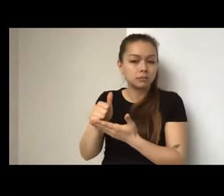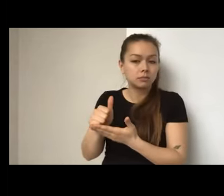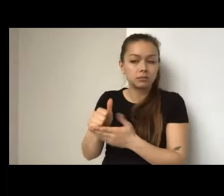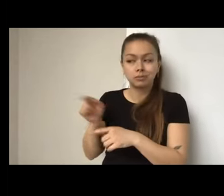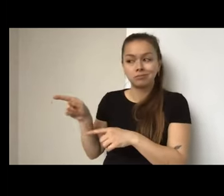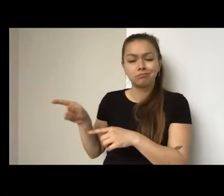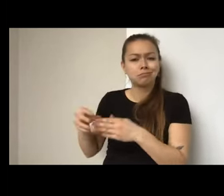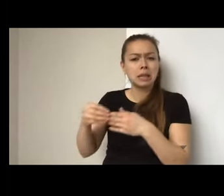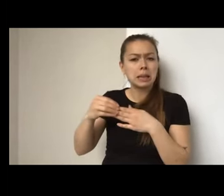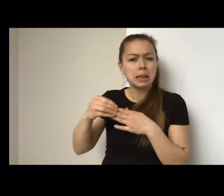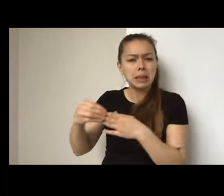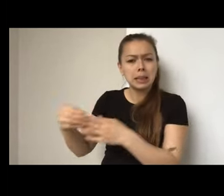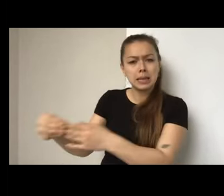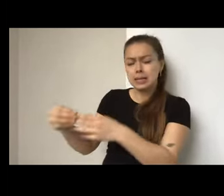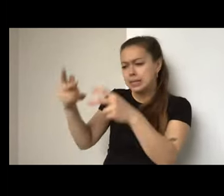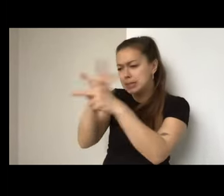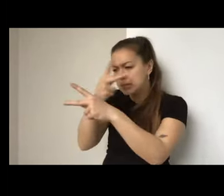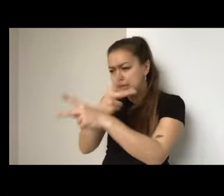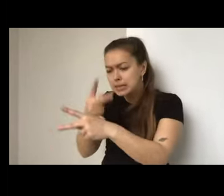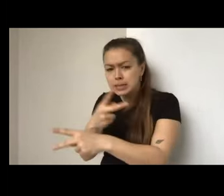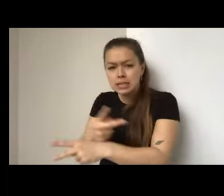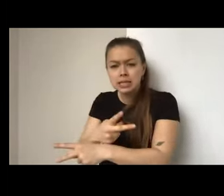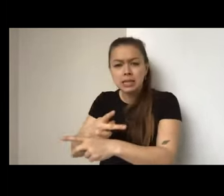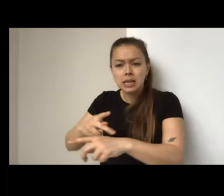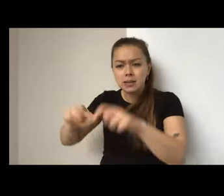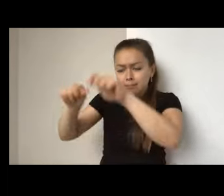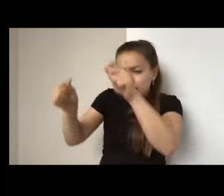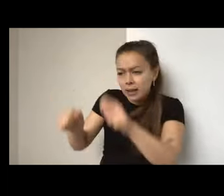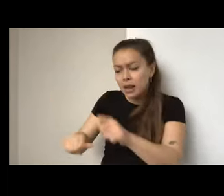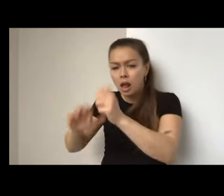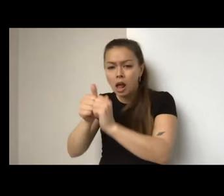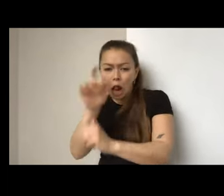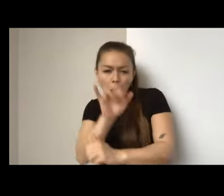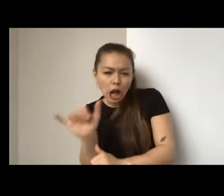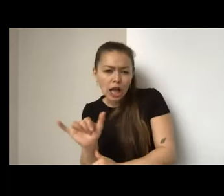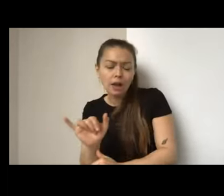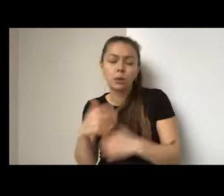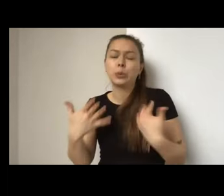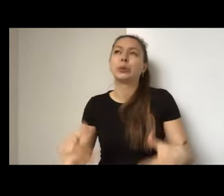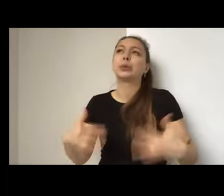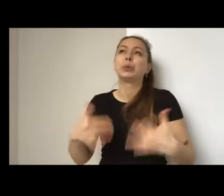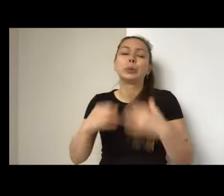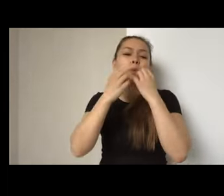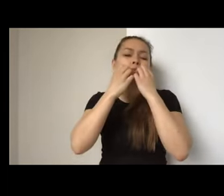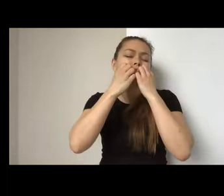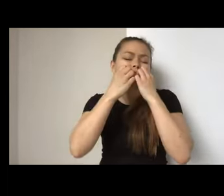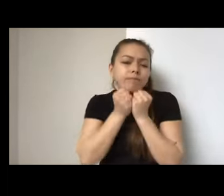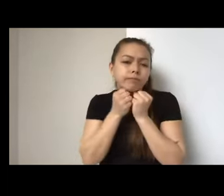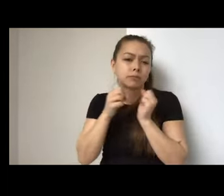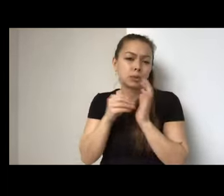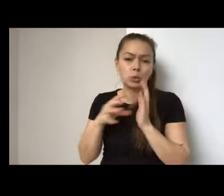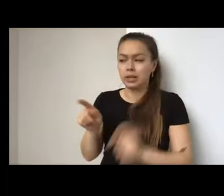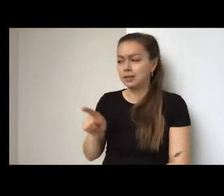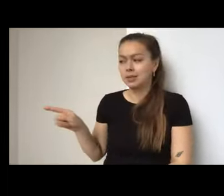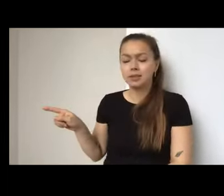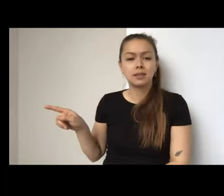help us understand a little bit of the direction that was essential. I don't think we would have moved in this direction if it wasn't for that feedback and, you know, for them also kind of presenting